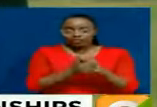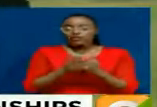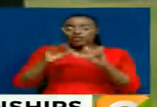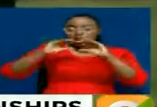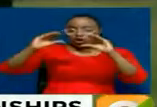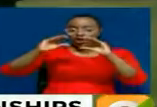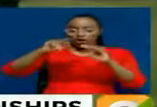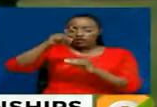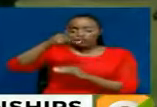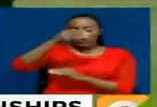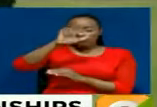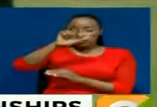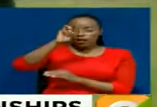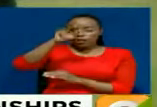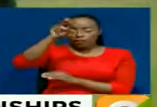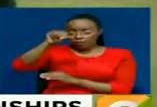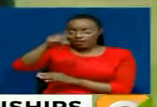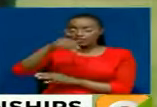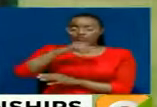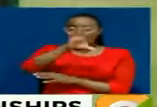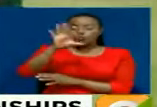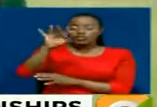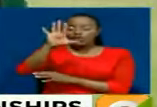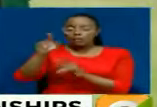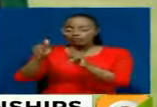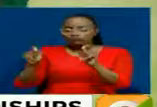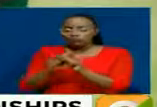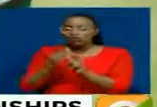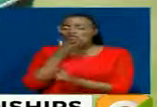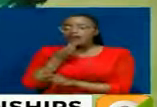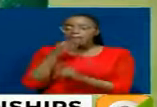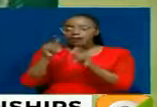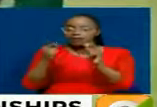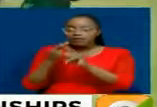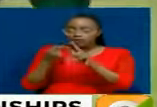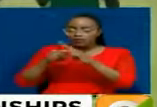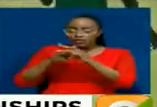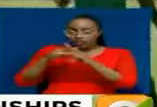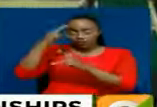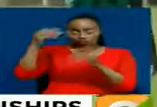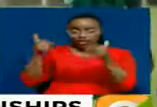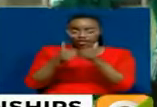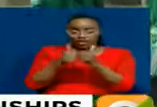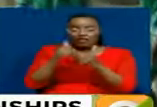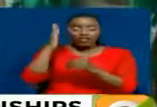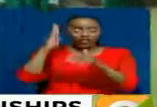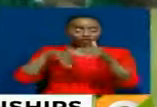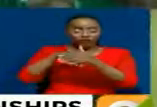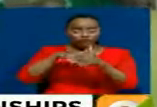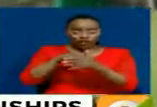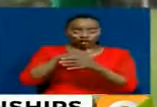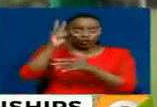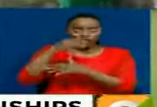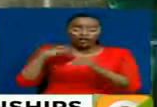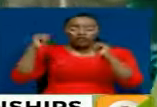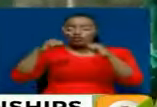Head coach Philemon Ekipotet will select his squad for the men's team ahead of the start of the tournament. Deaf football is similar to